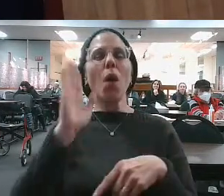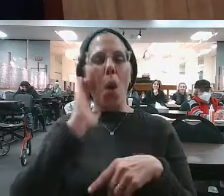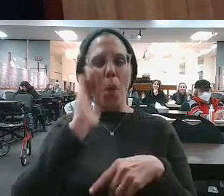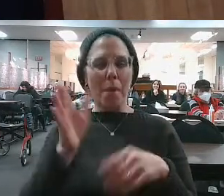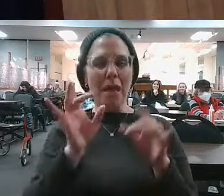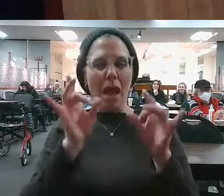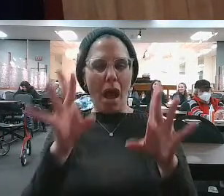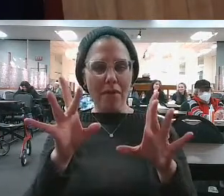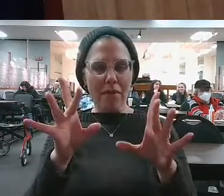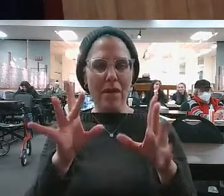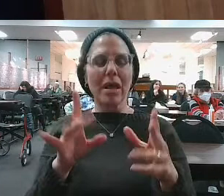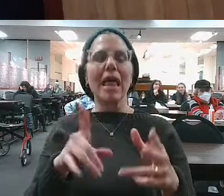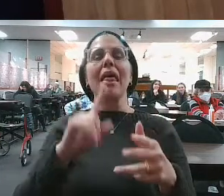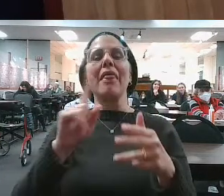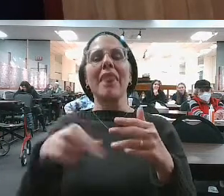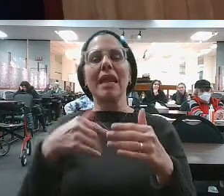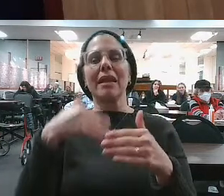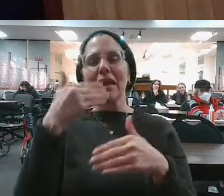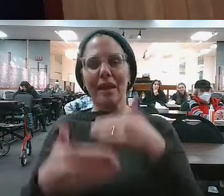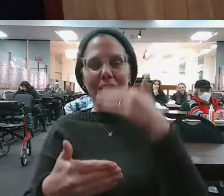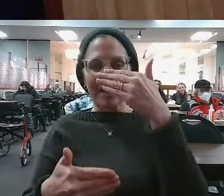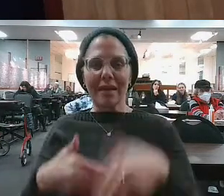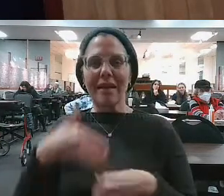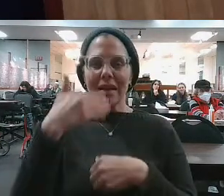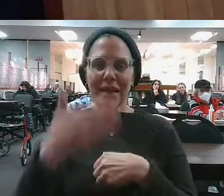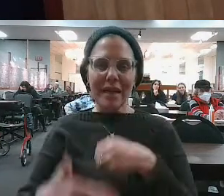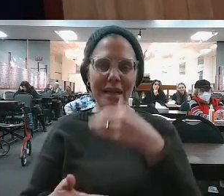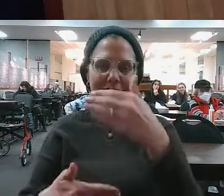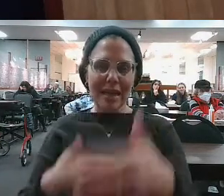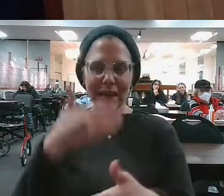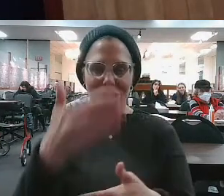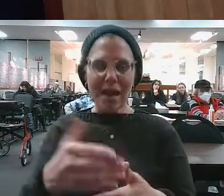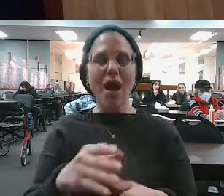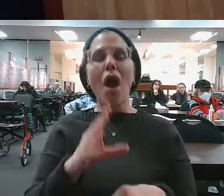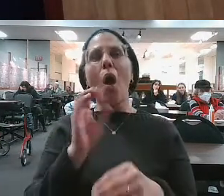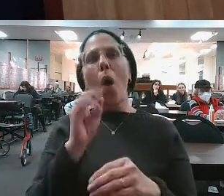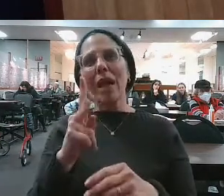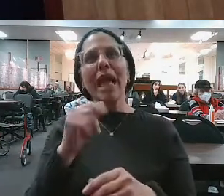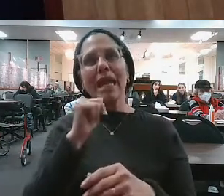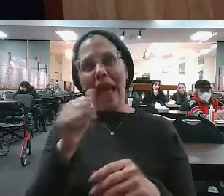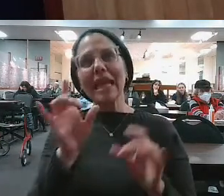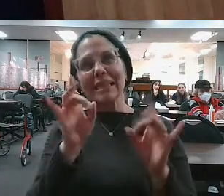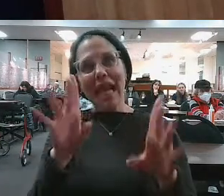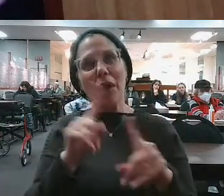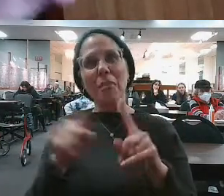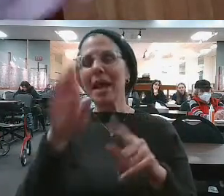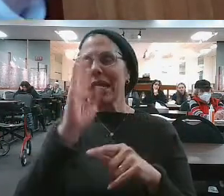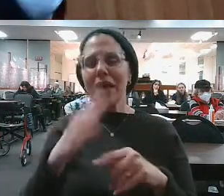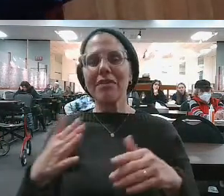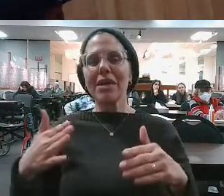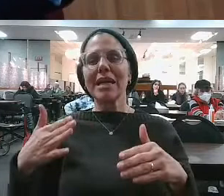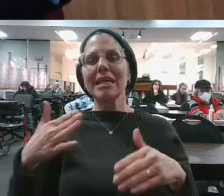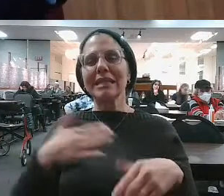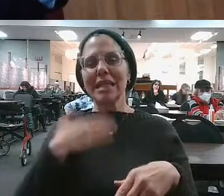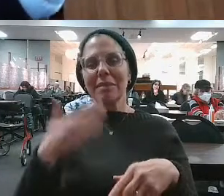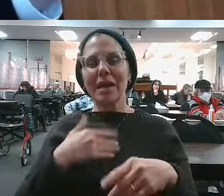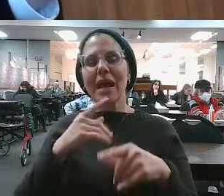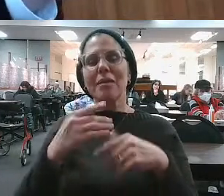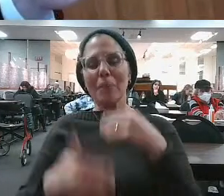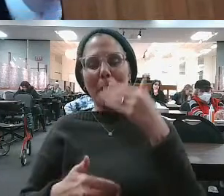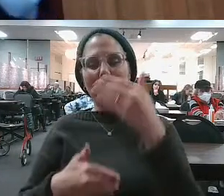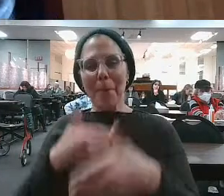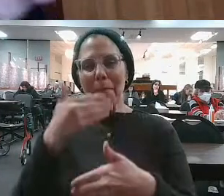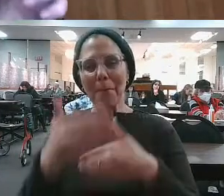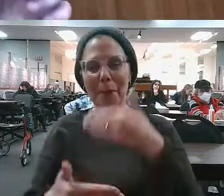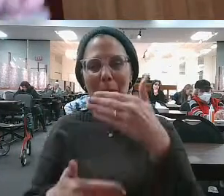then the stage after that is, my life's not going to be terrible, but there's never going to be simcha. And then there's an amazing progression which goes on. And over